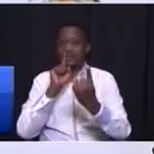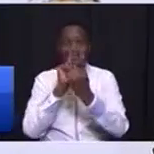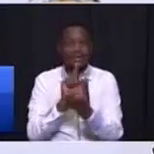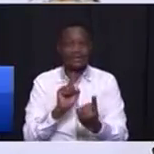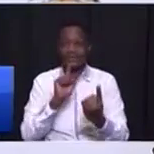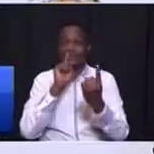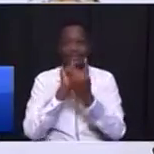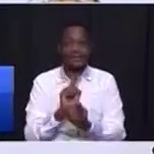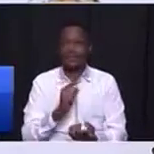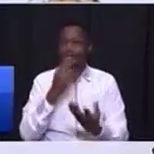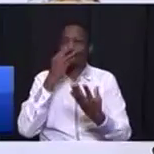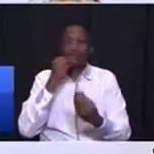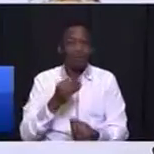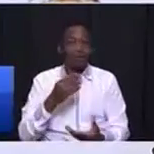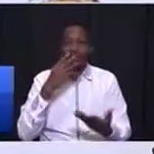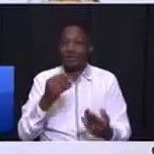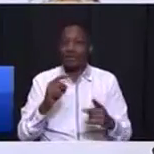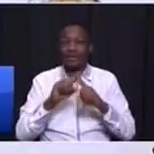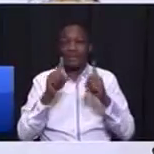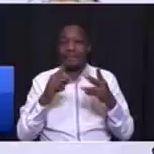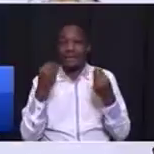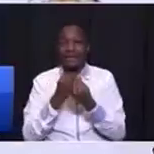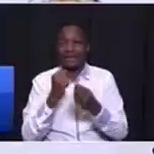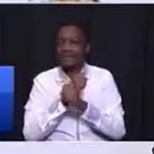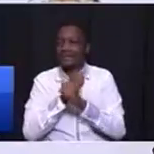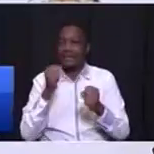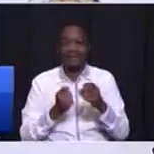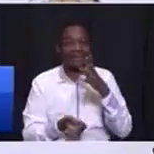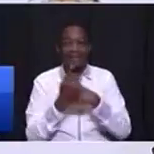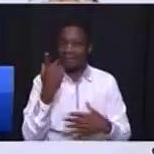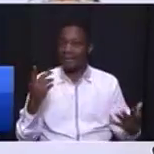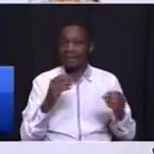talk and talk and talk but things don't happen.